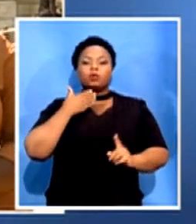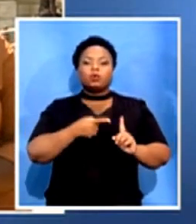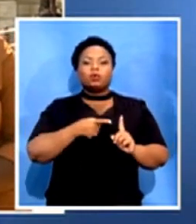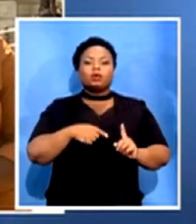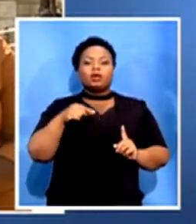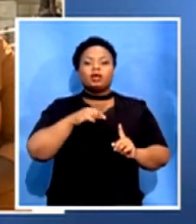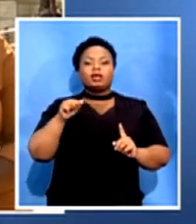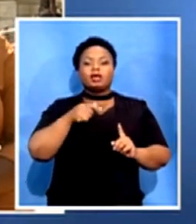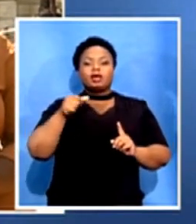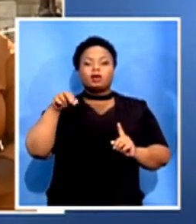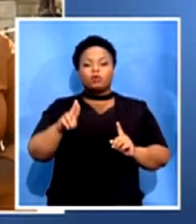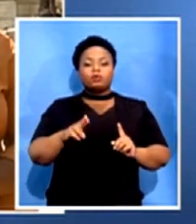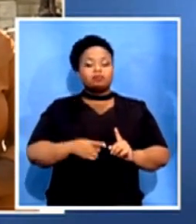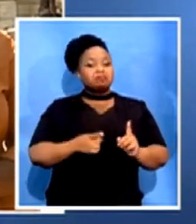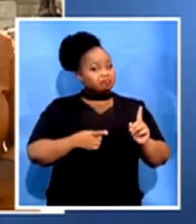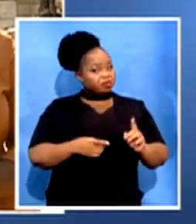you're with Mr. Kaiser Khanyako.